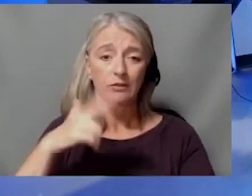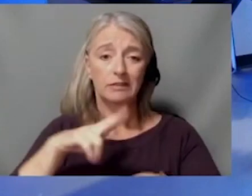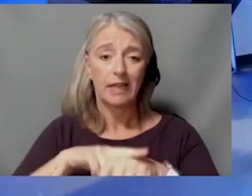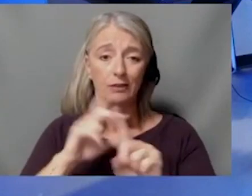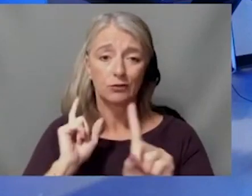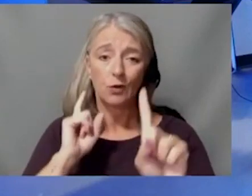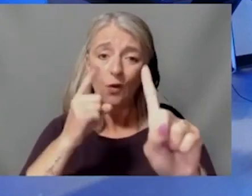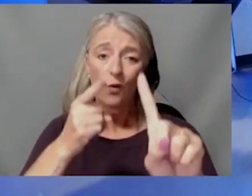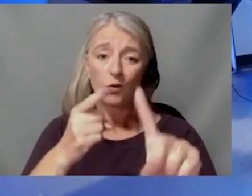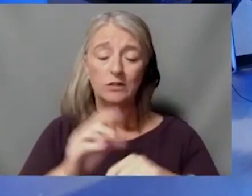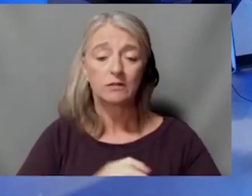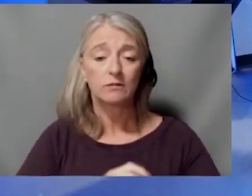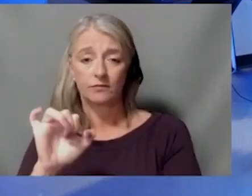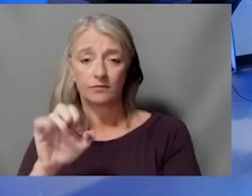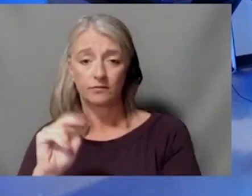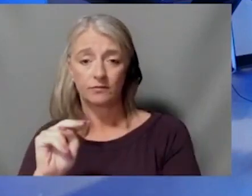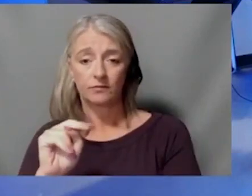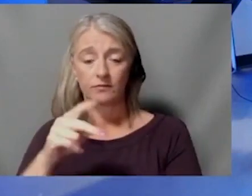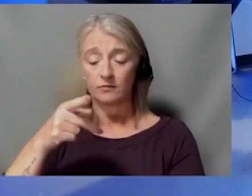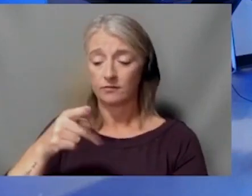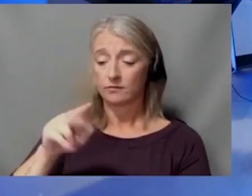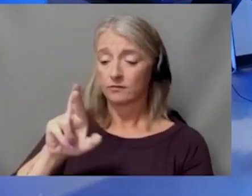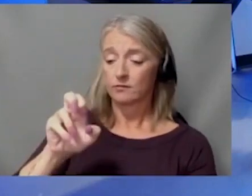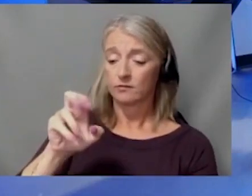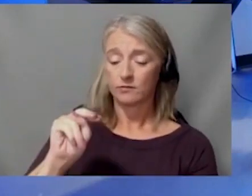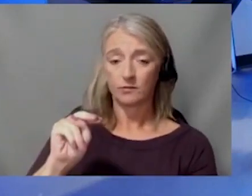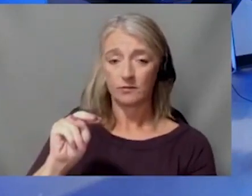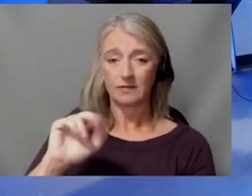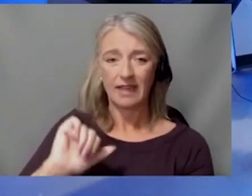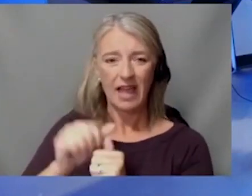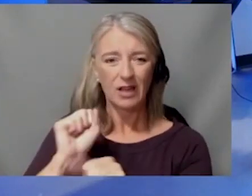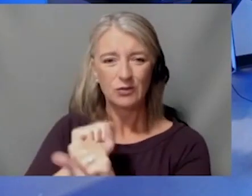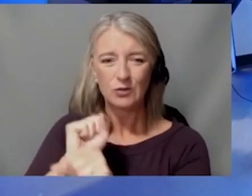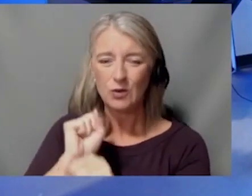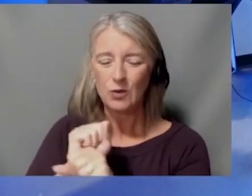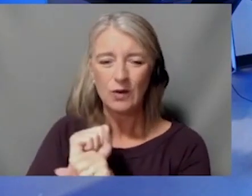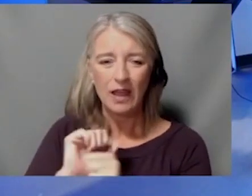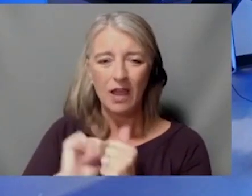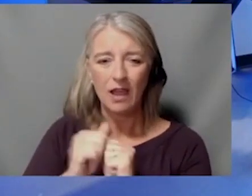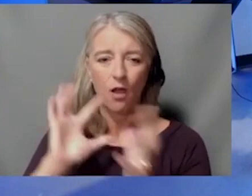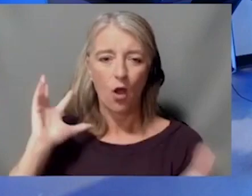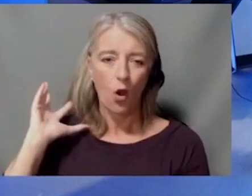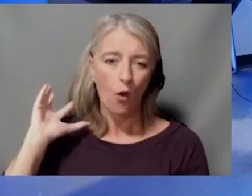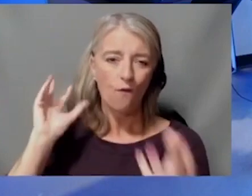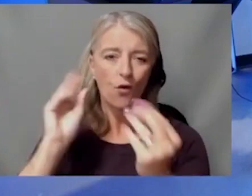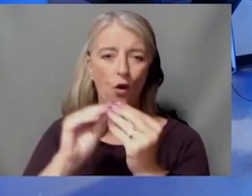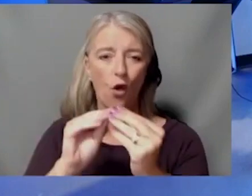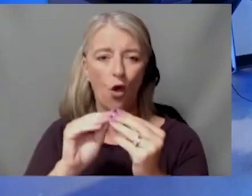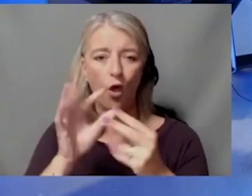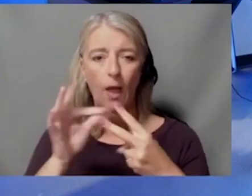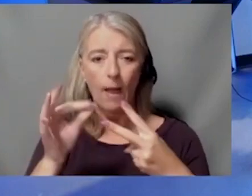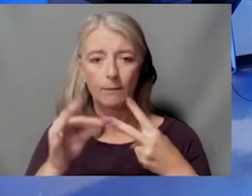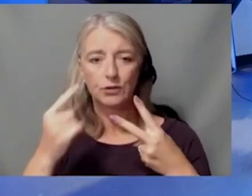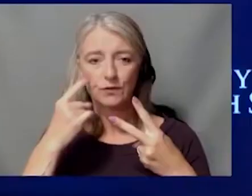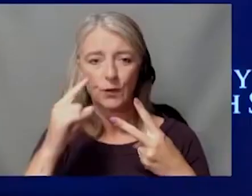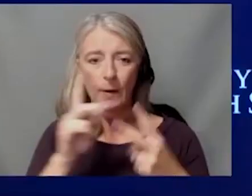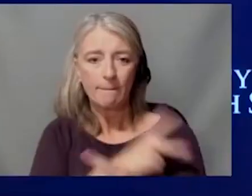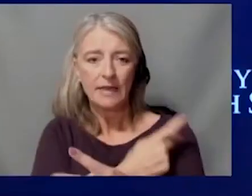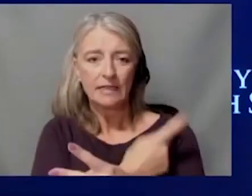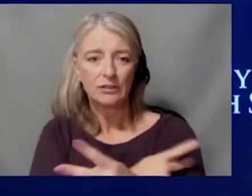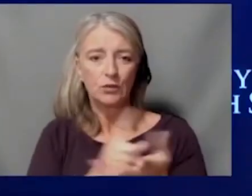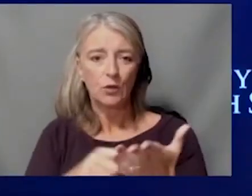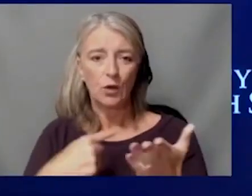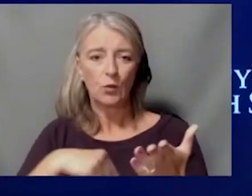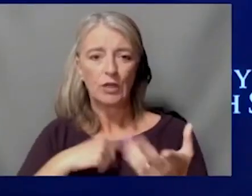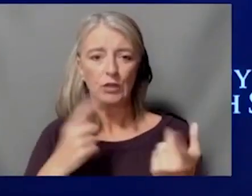proton into consideration? Is that how that works when they're looking at our overall options for patients and what we do here? So I think